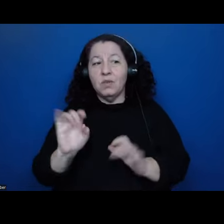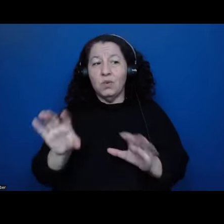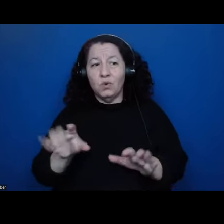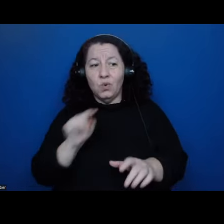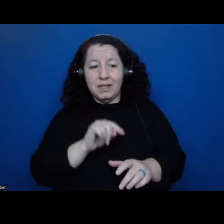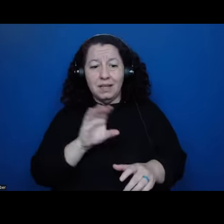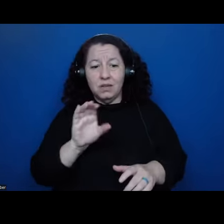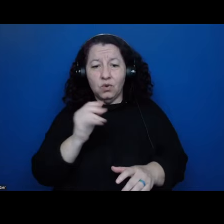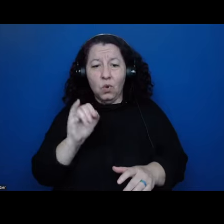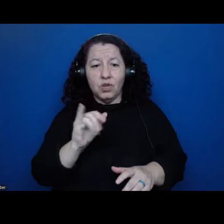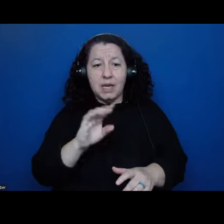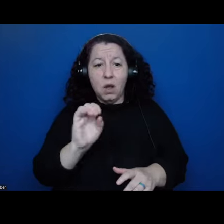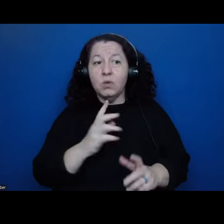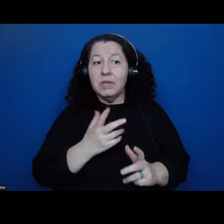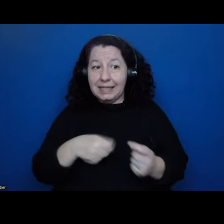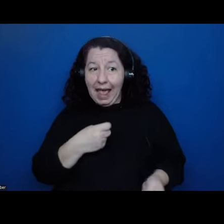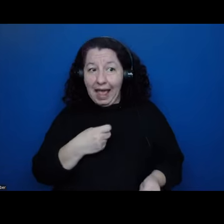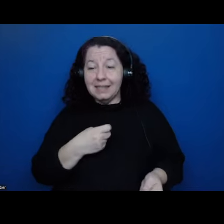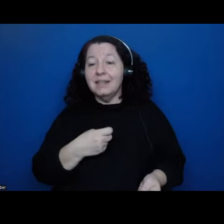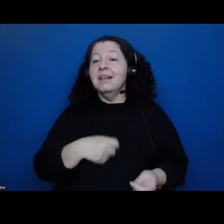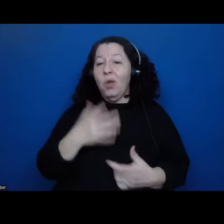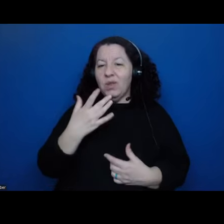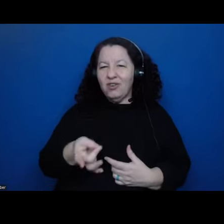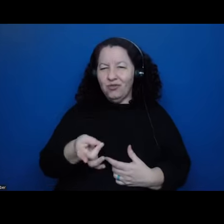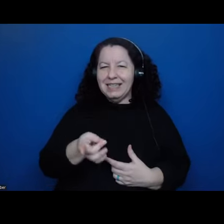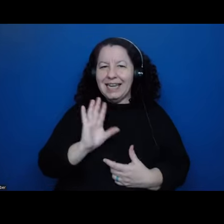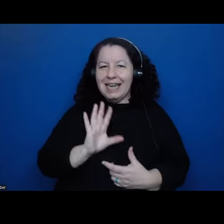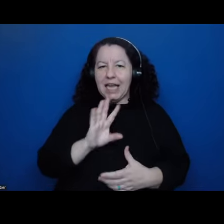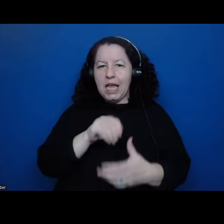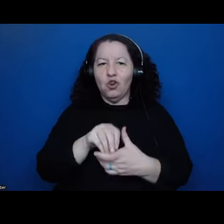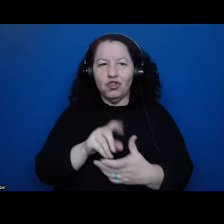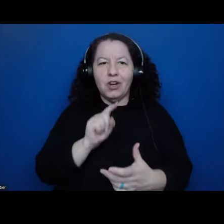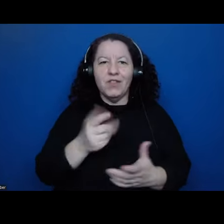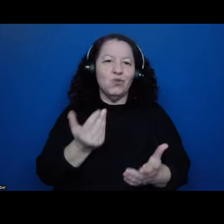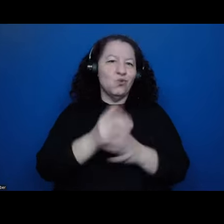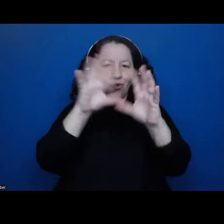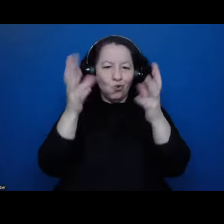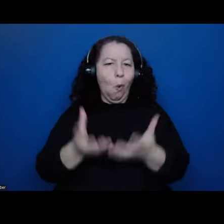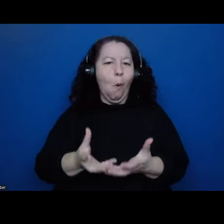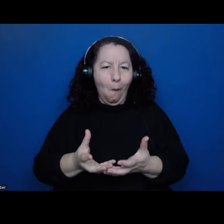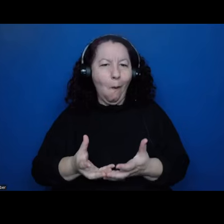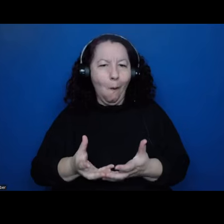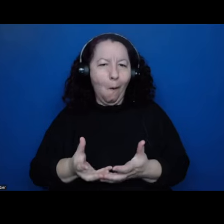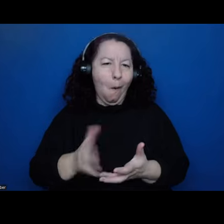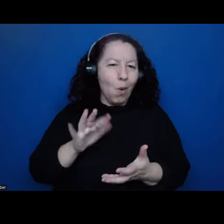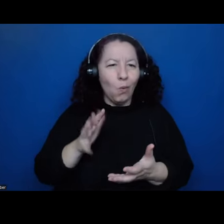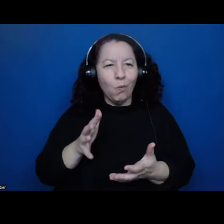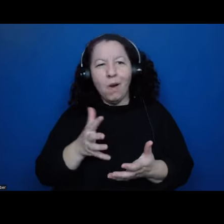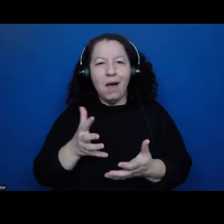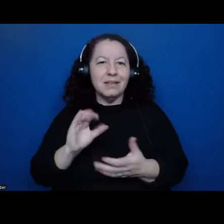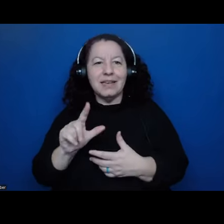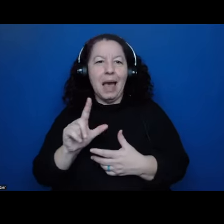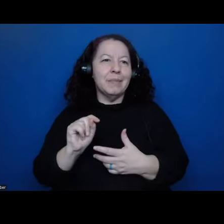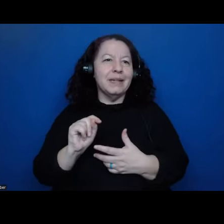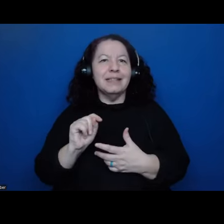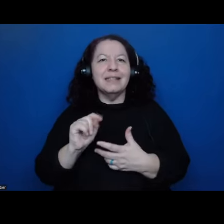was this interesting, you know, insertion of this new global quasi-capitalist economy, uh,